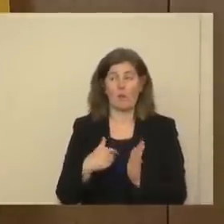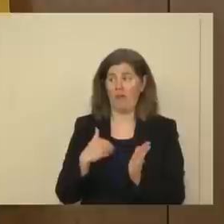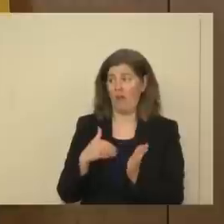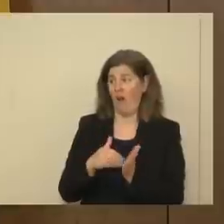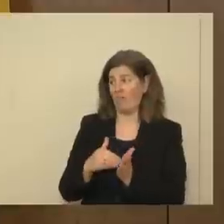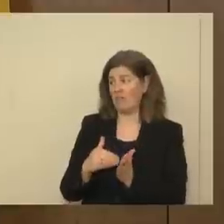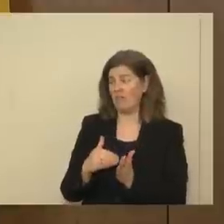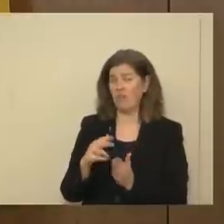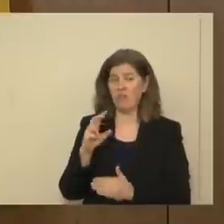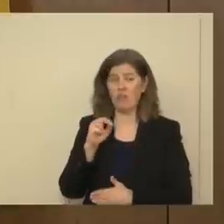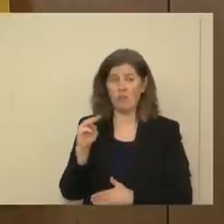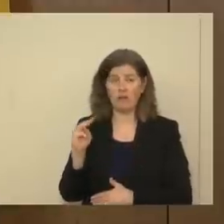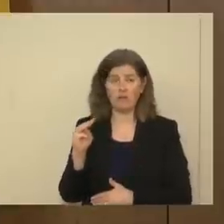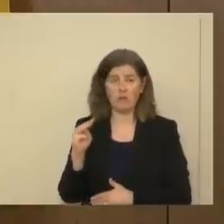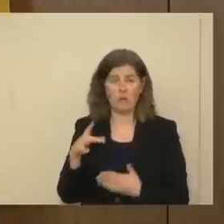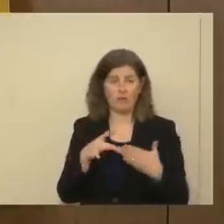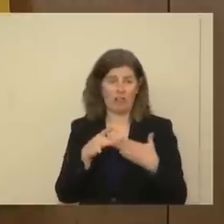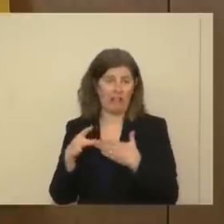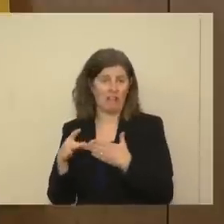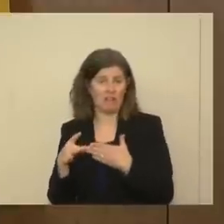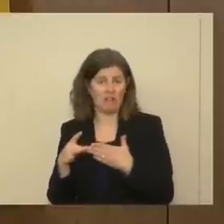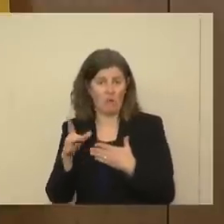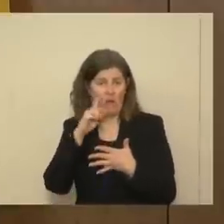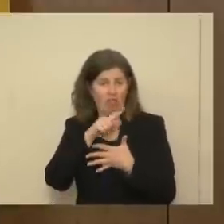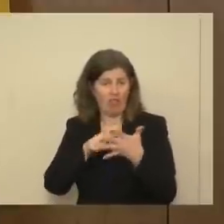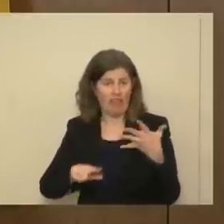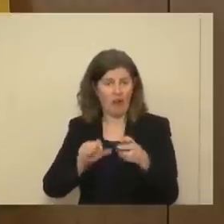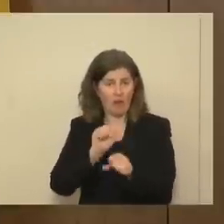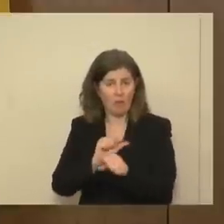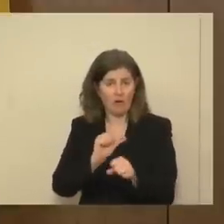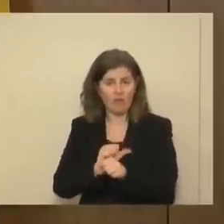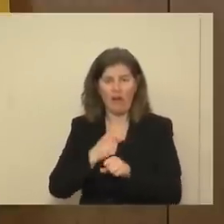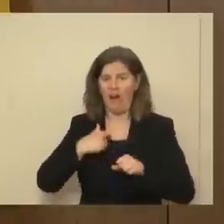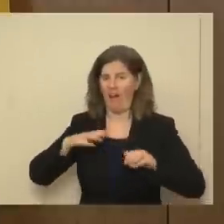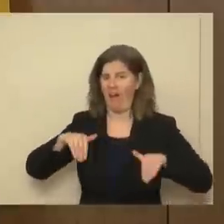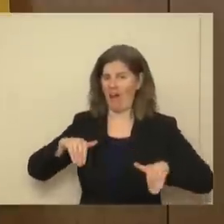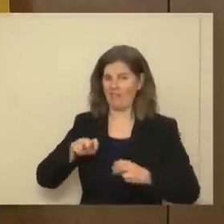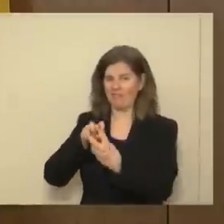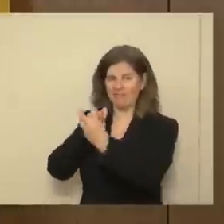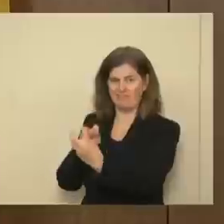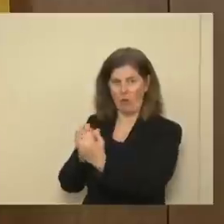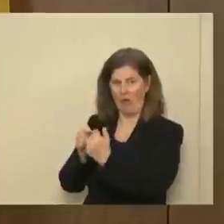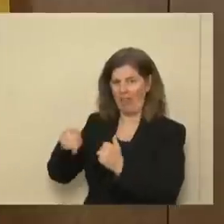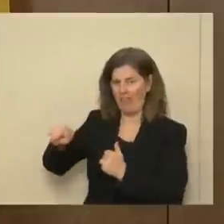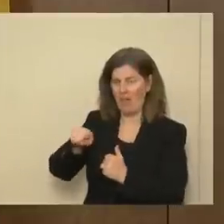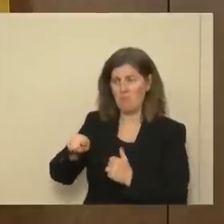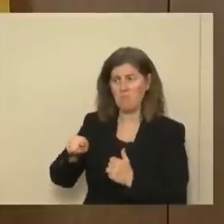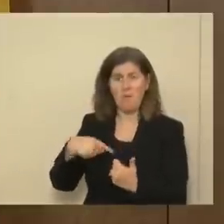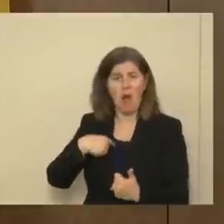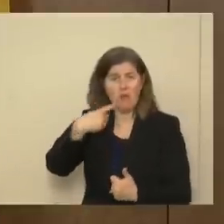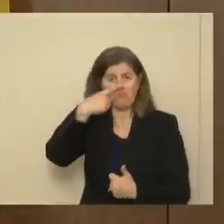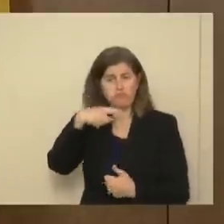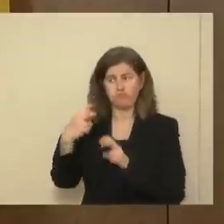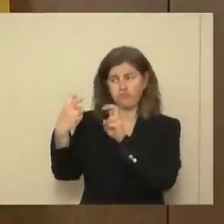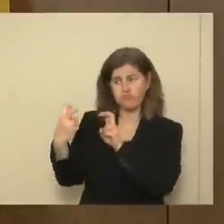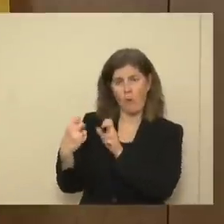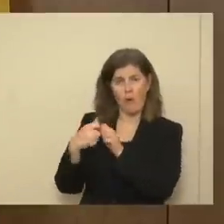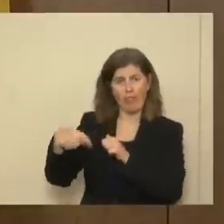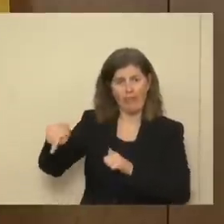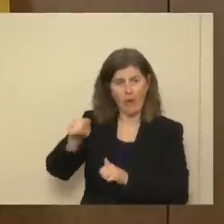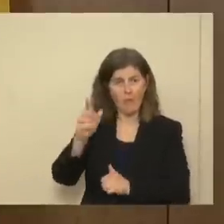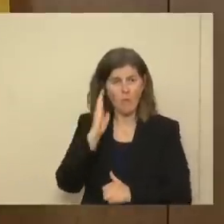say, New Mexico leads often in those efforts. So I haven't done that. I'm not opposed to doing that.